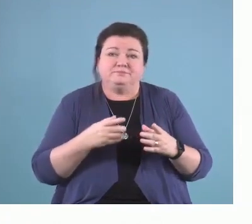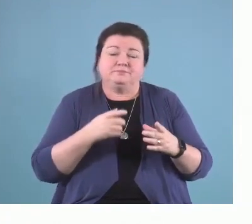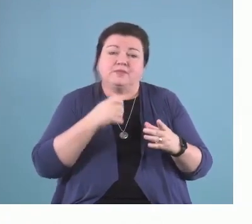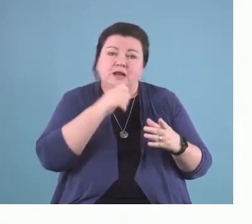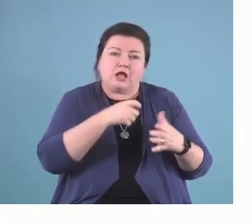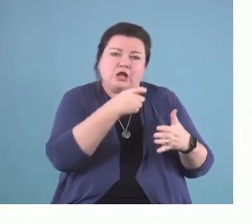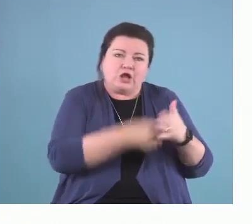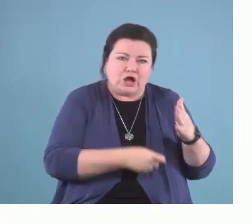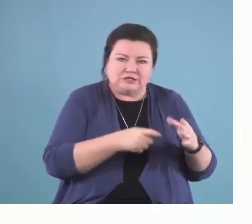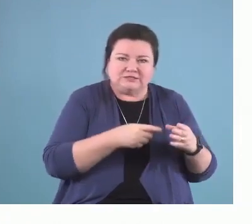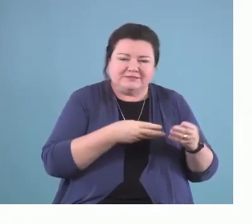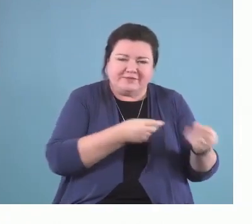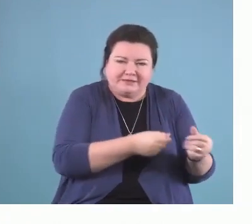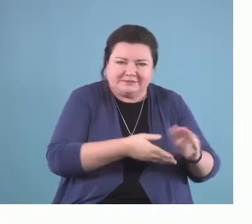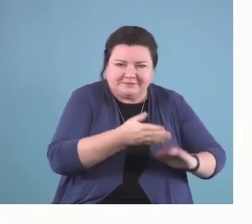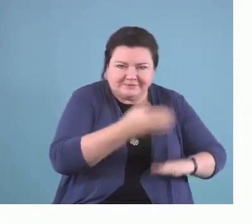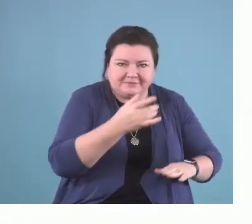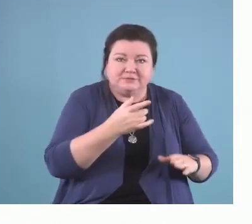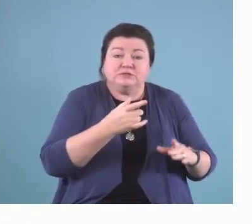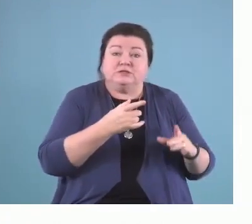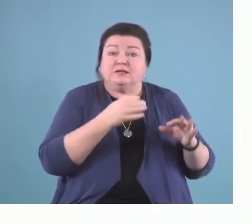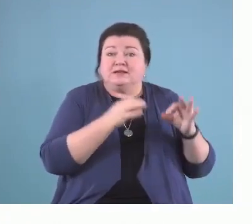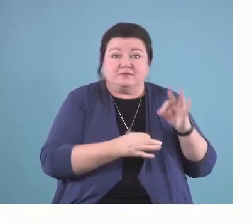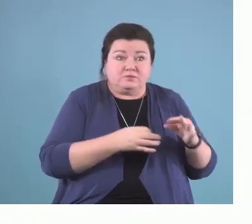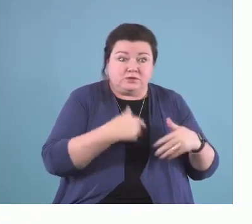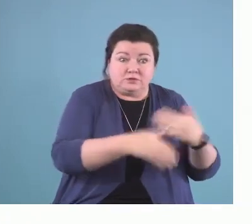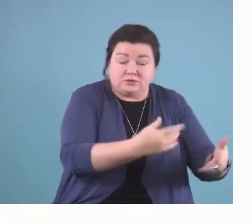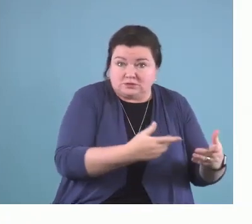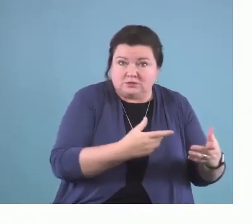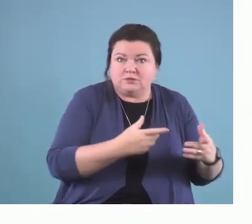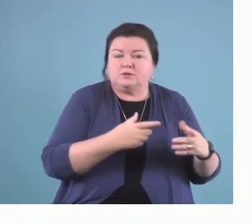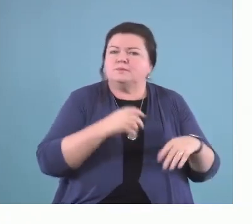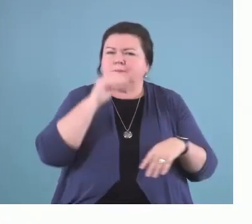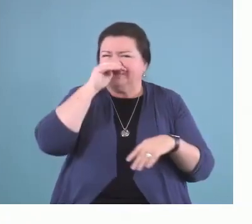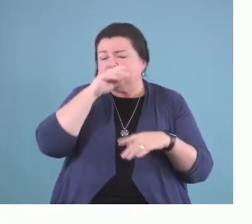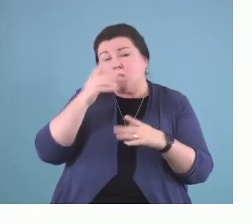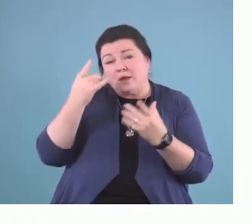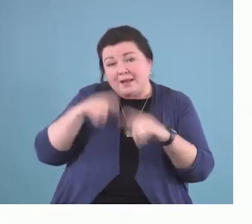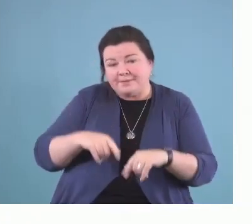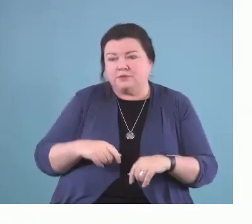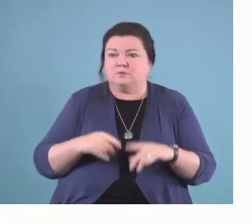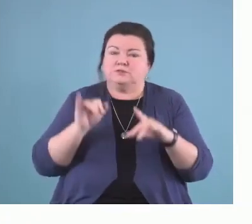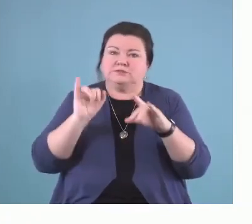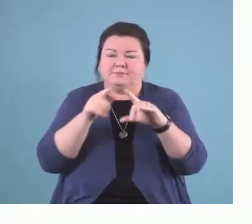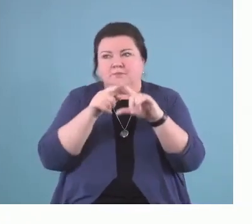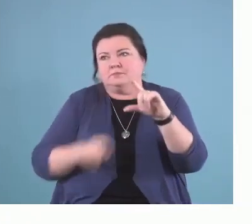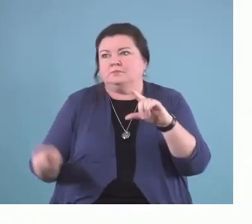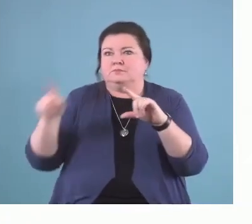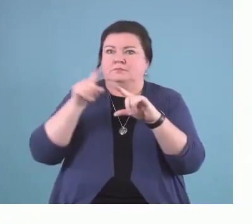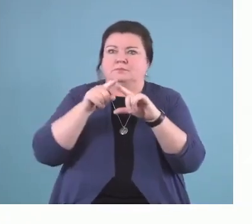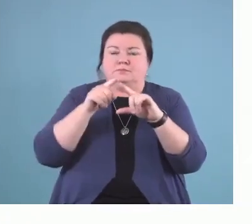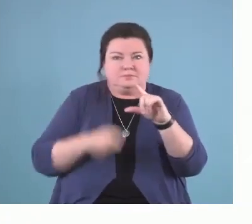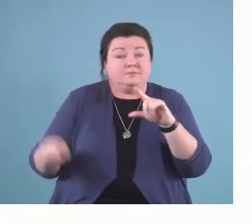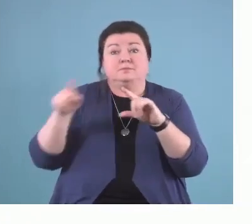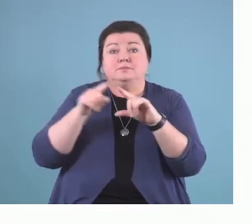patient centered to not practice this way. Because what happens is we end up going in circles and not changing behavior,